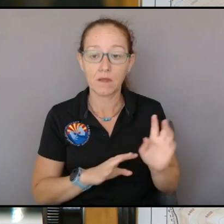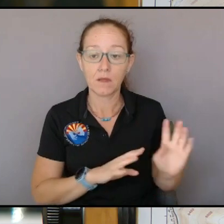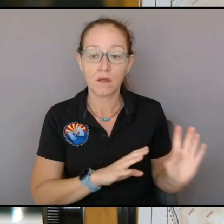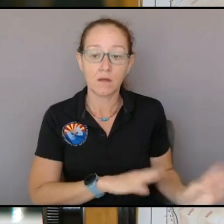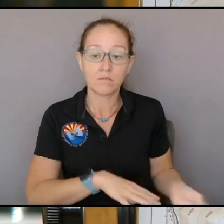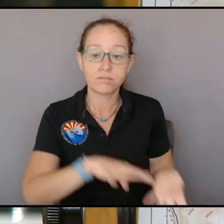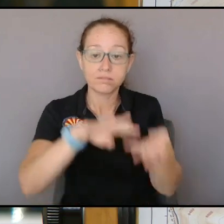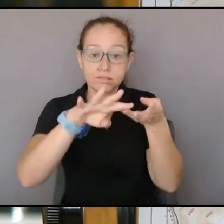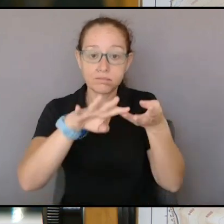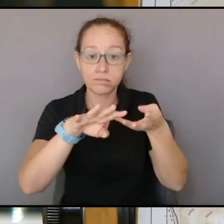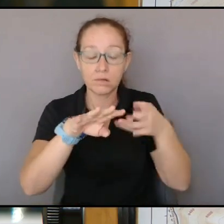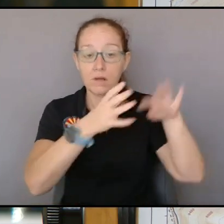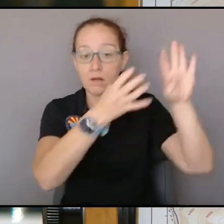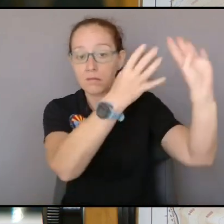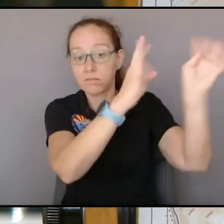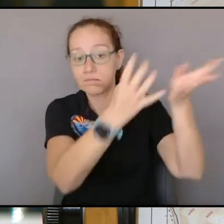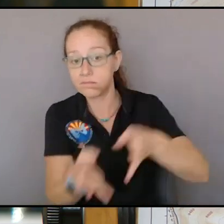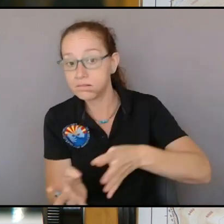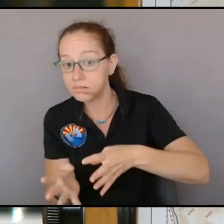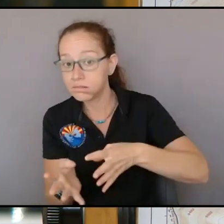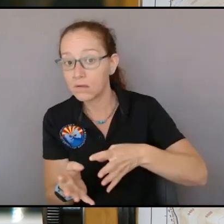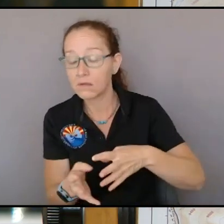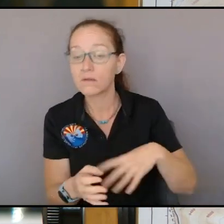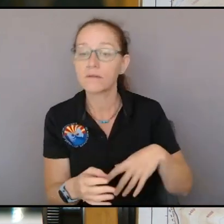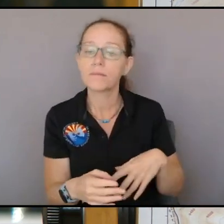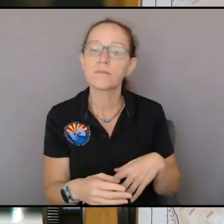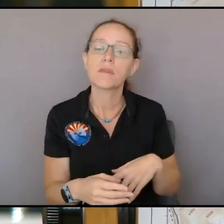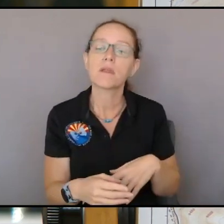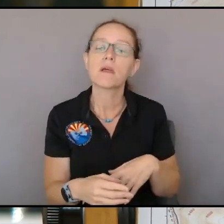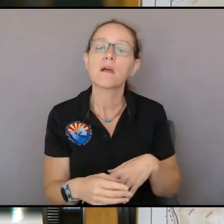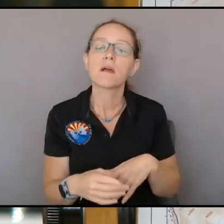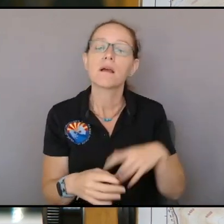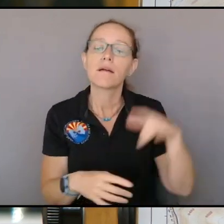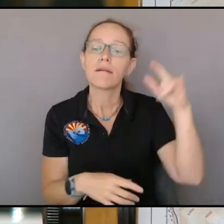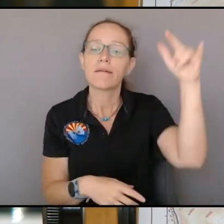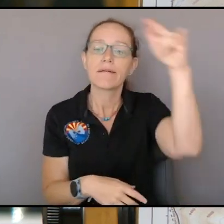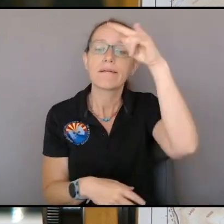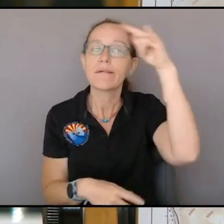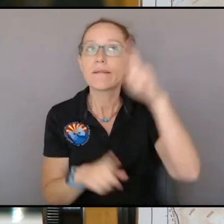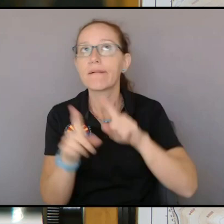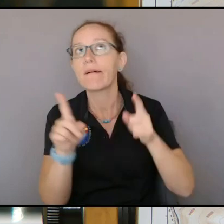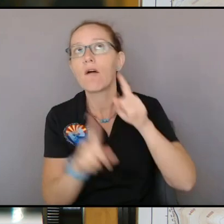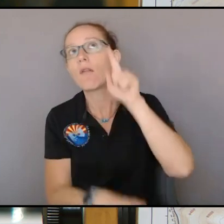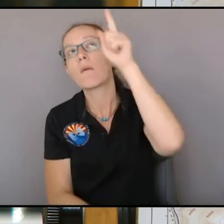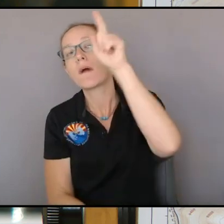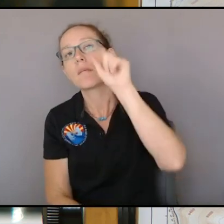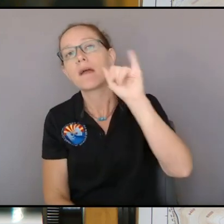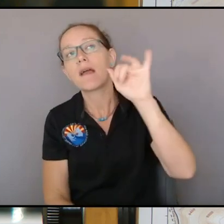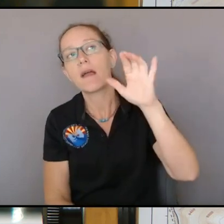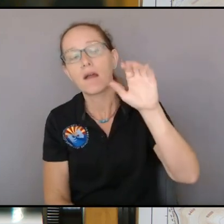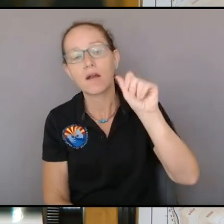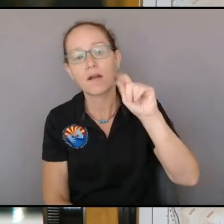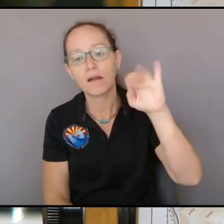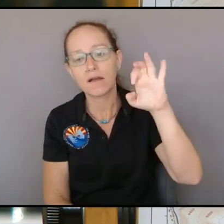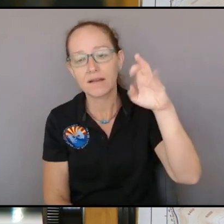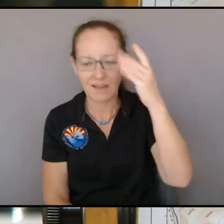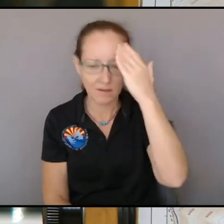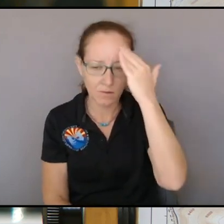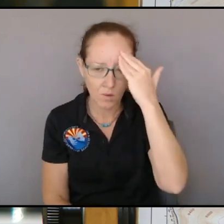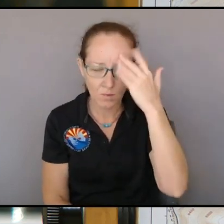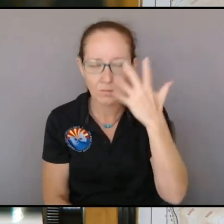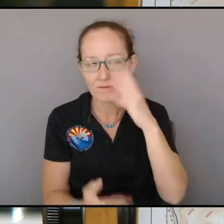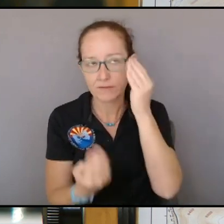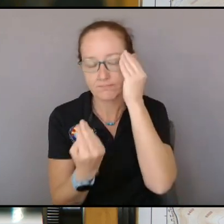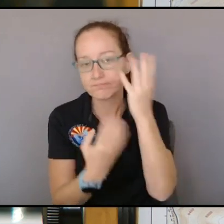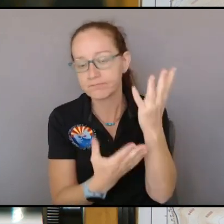perimeter but we're not going to lose sight of this air attack knows about it we briefed on this morning during aviation you're to see helicopters up working in this area in coordination with the crews on the